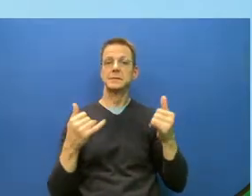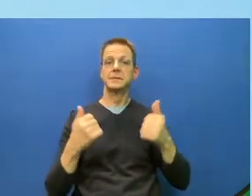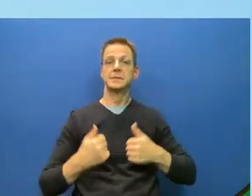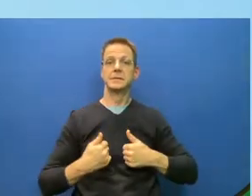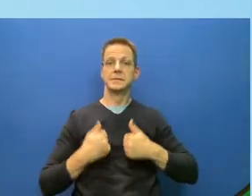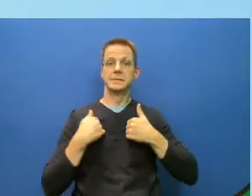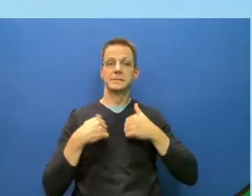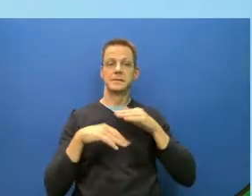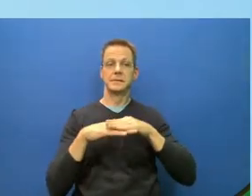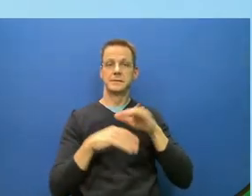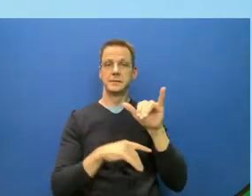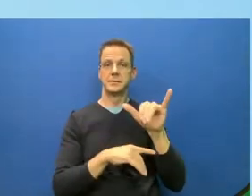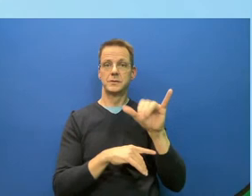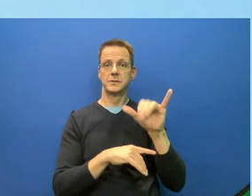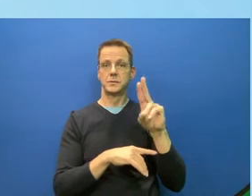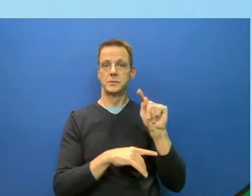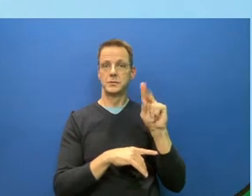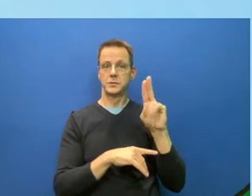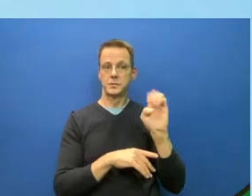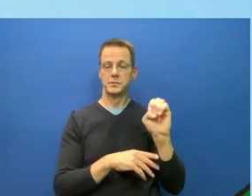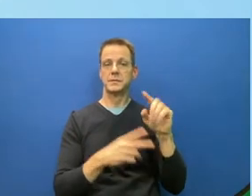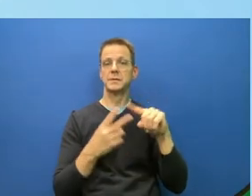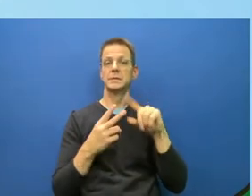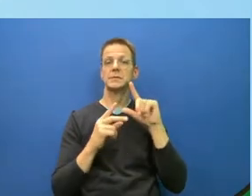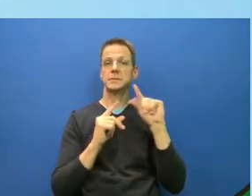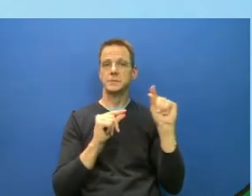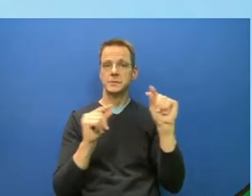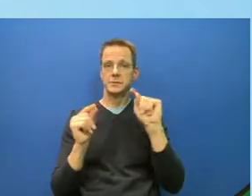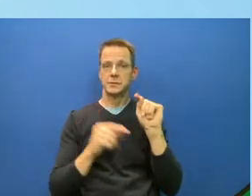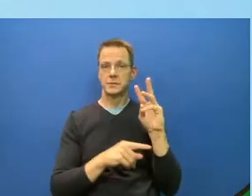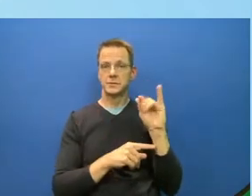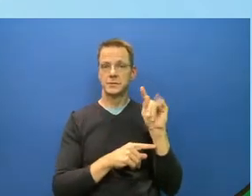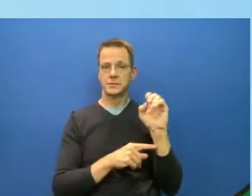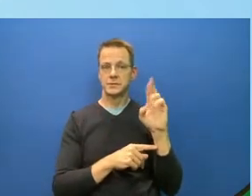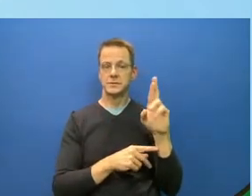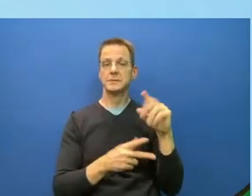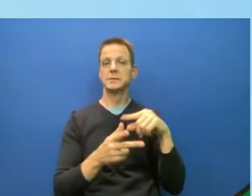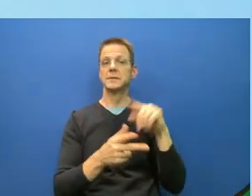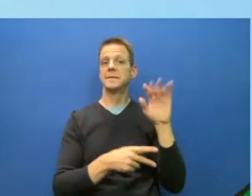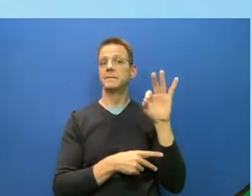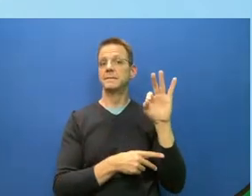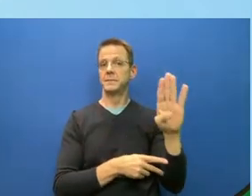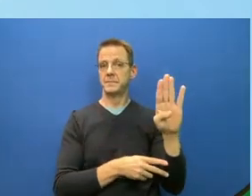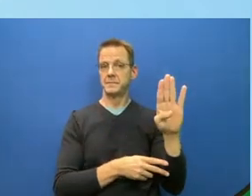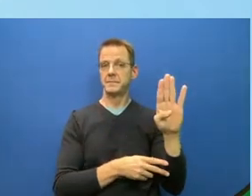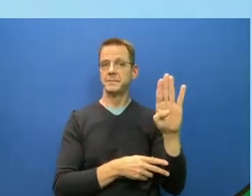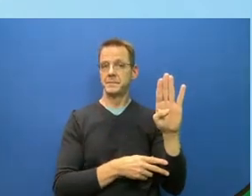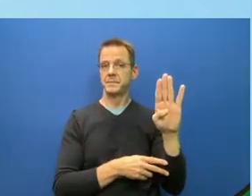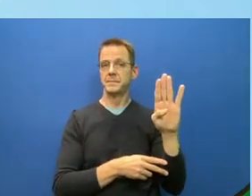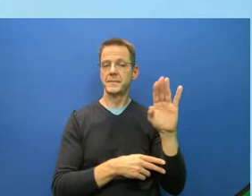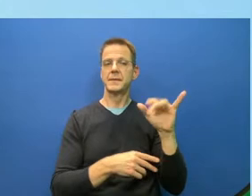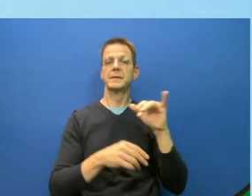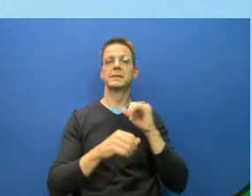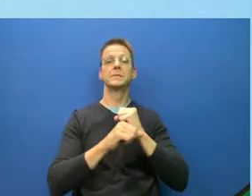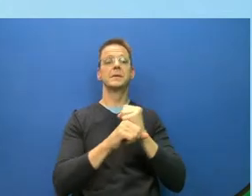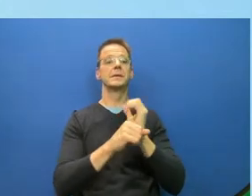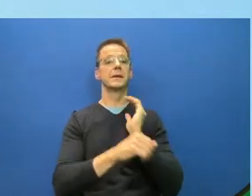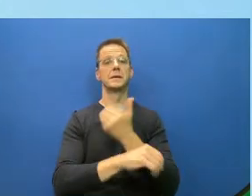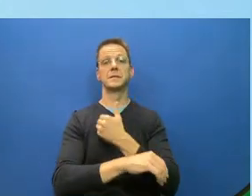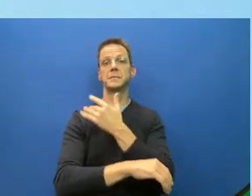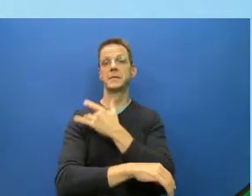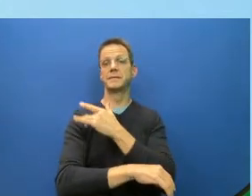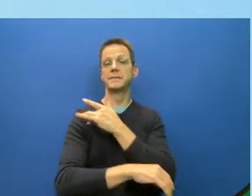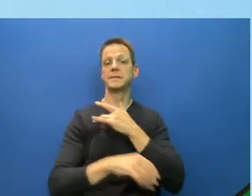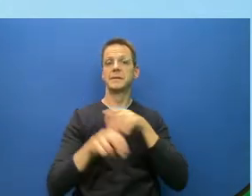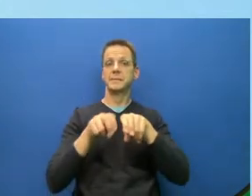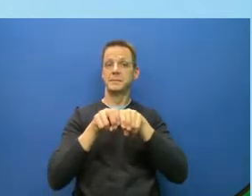-19 briefing is a regular panel of doctors and experts. We will endeavor to bring you timely, accurate updates on the COVID-19 situation